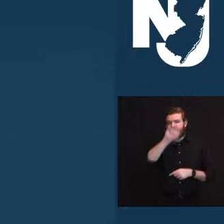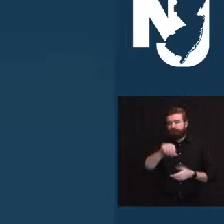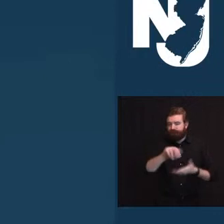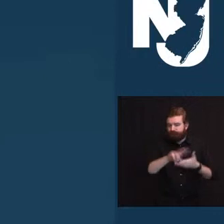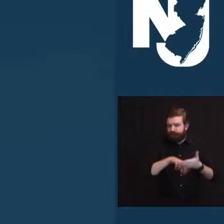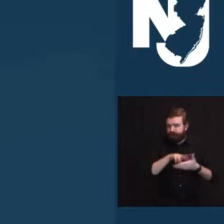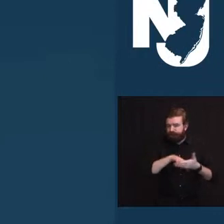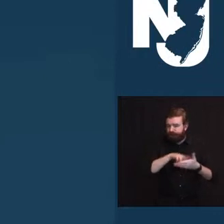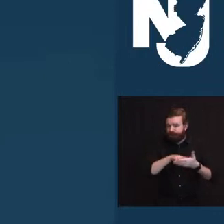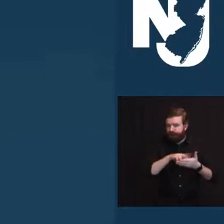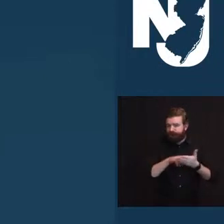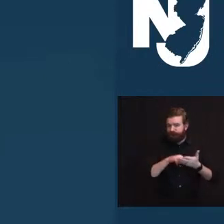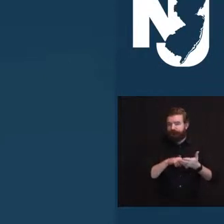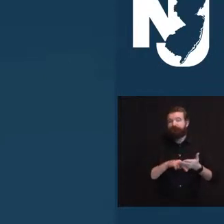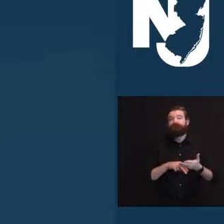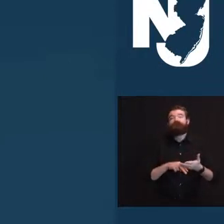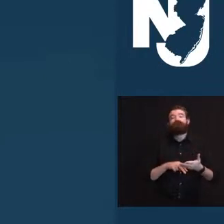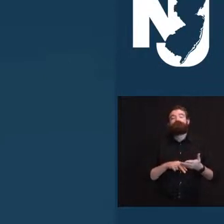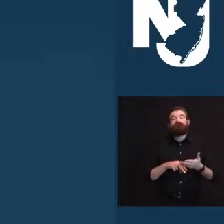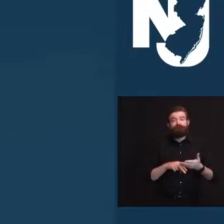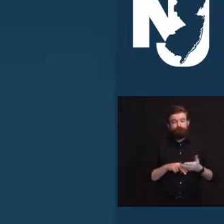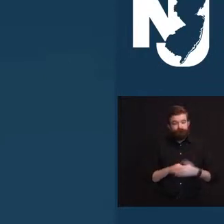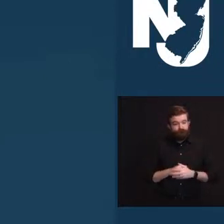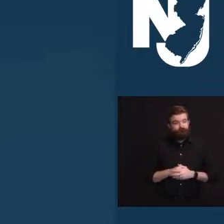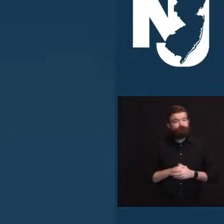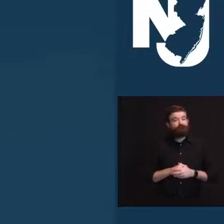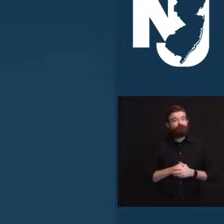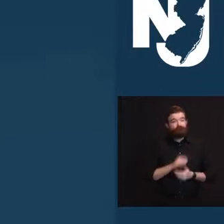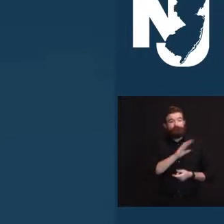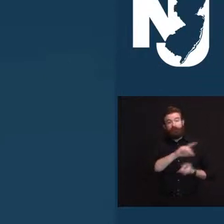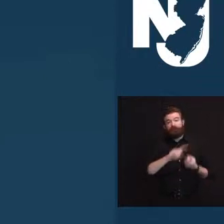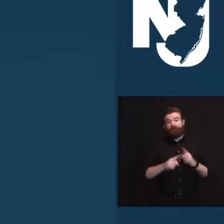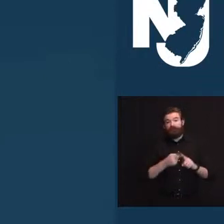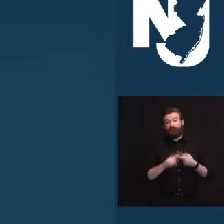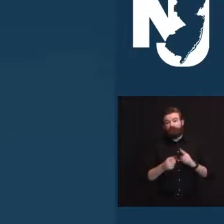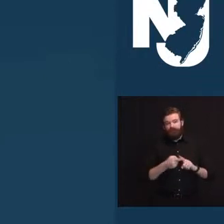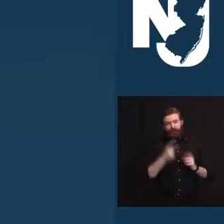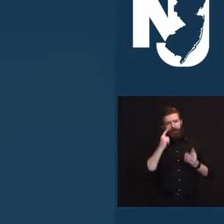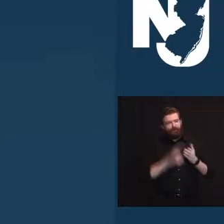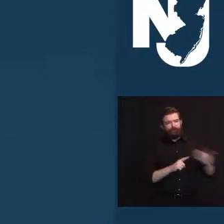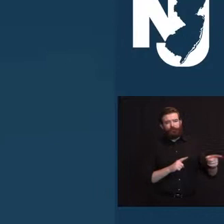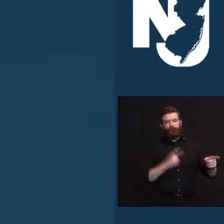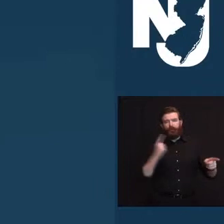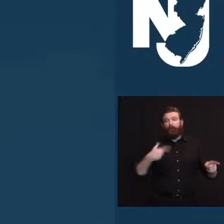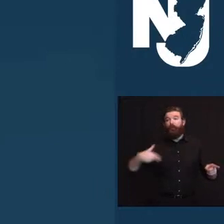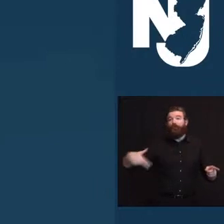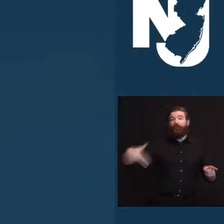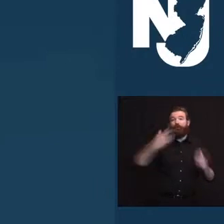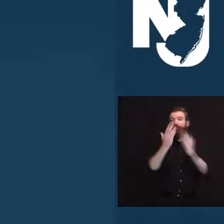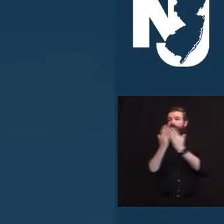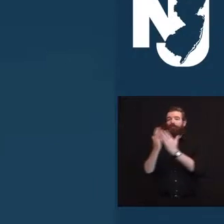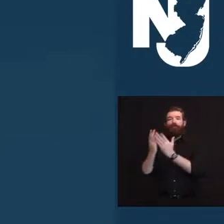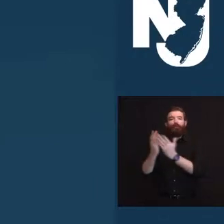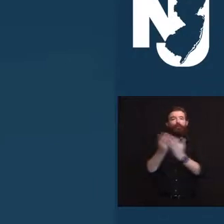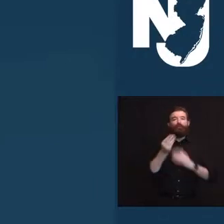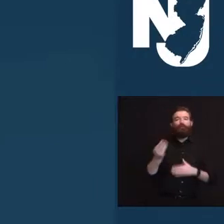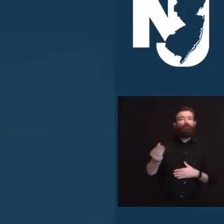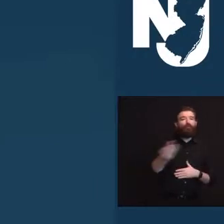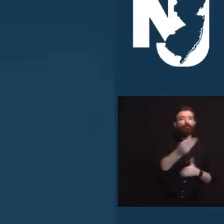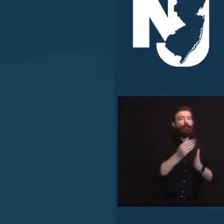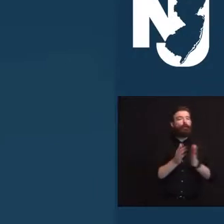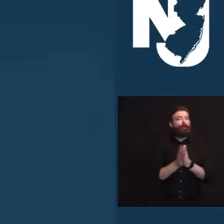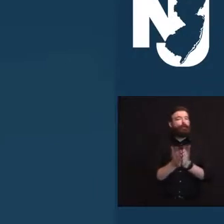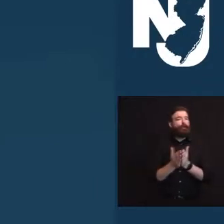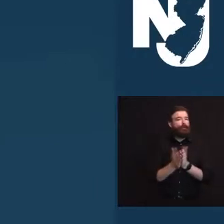to her noted she always had a book in hand. Her nursing career aside, Tilly's